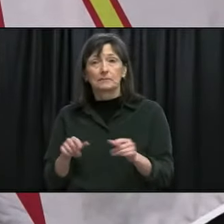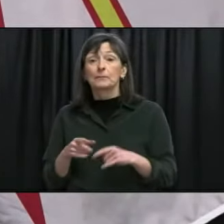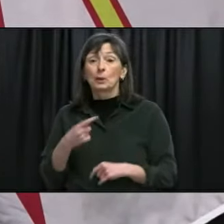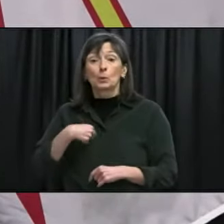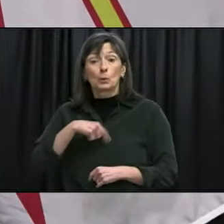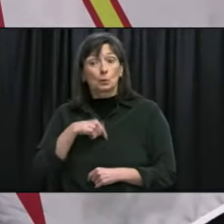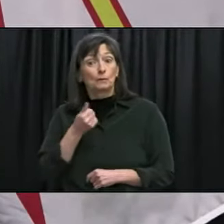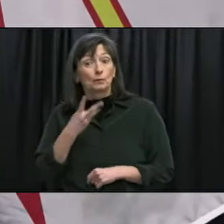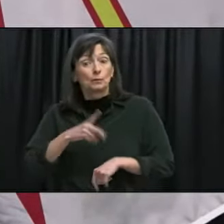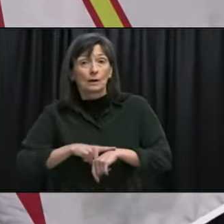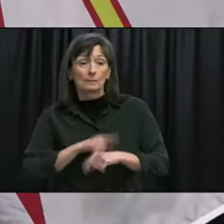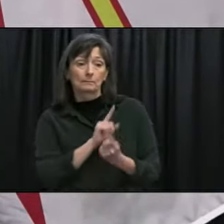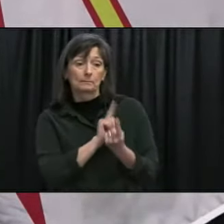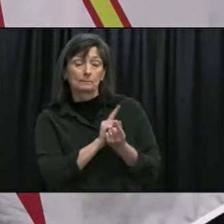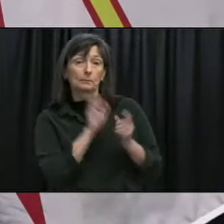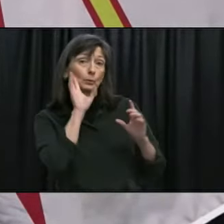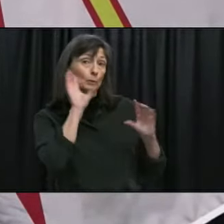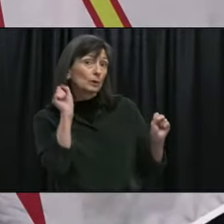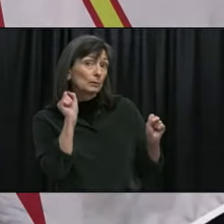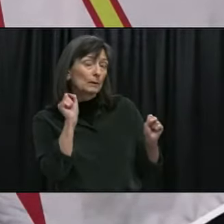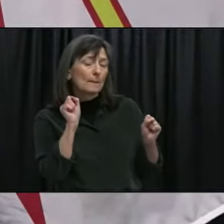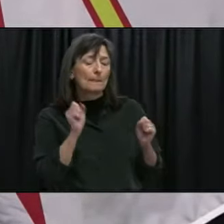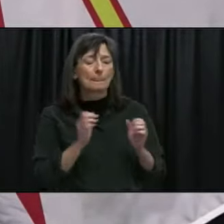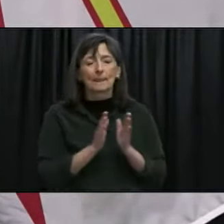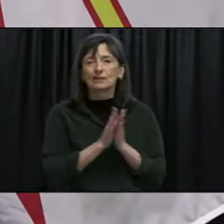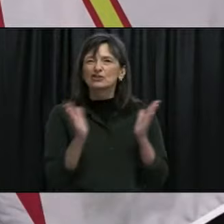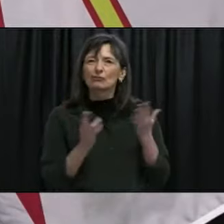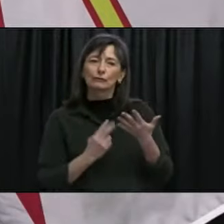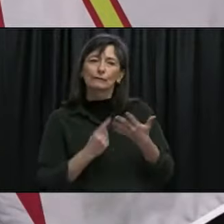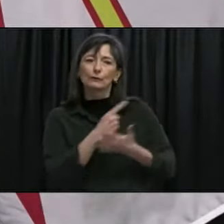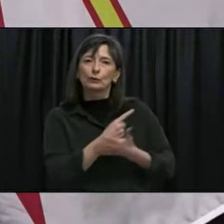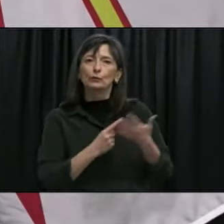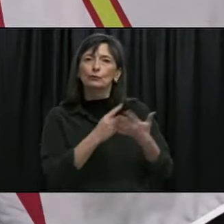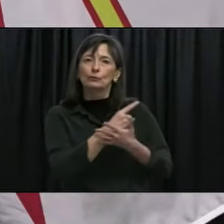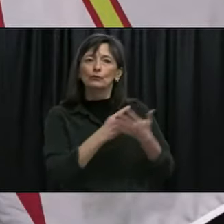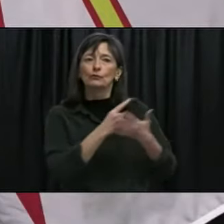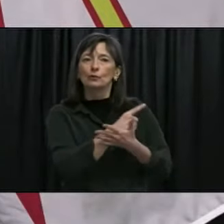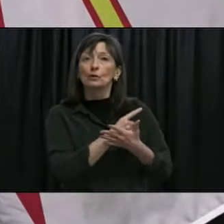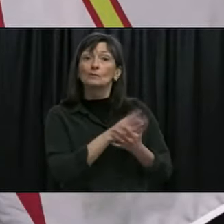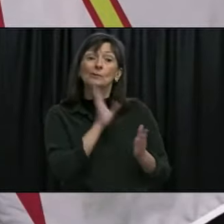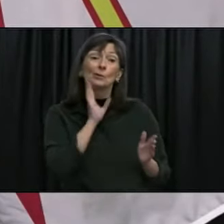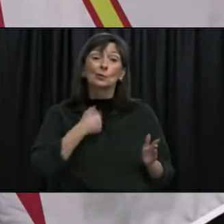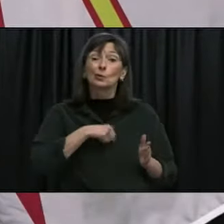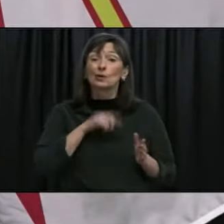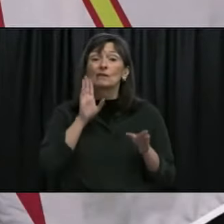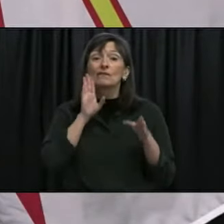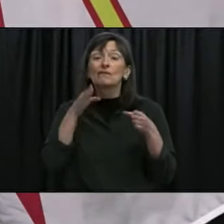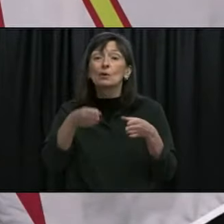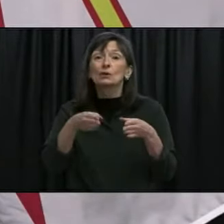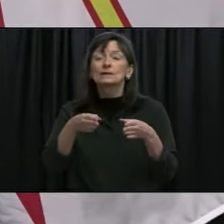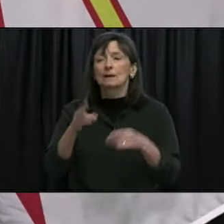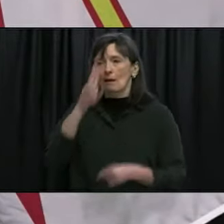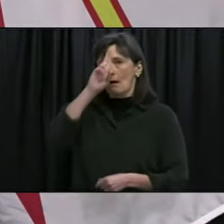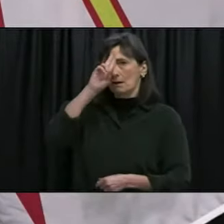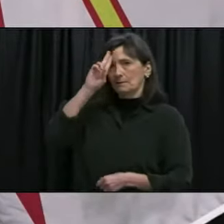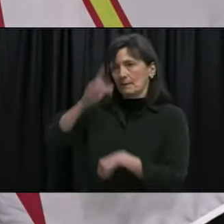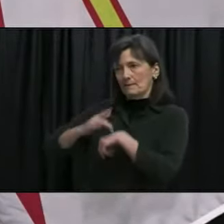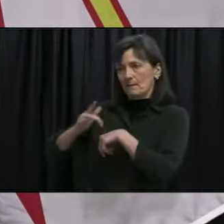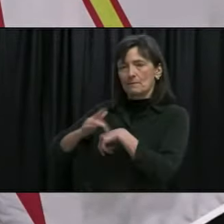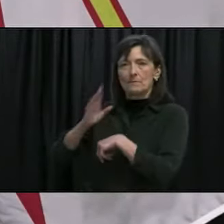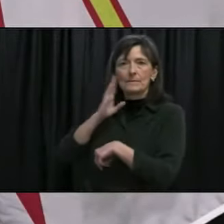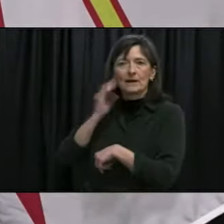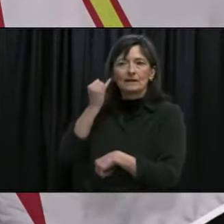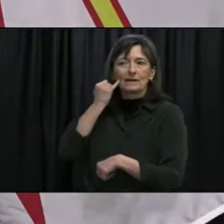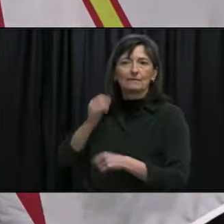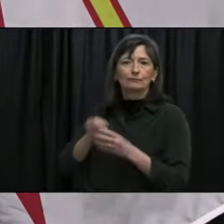the premier on a couple of occasions for general overviews. It really had to do with health care capacity and what we discussed with